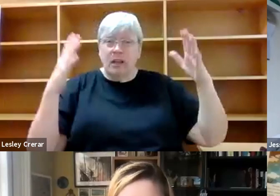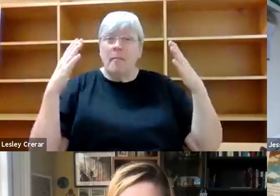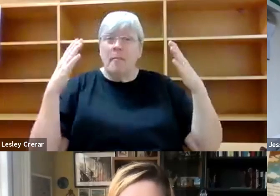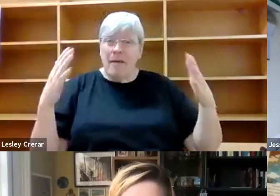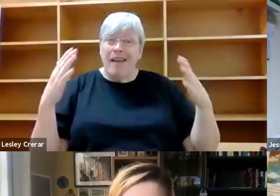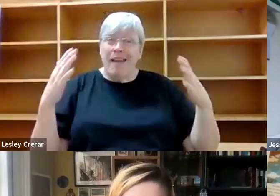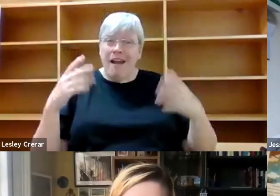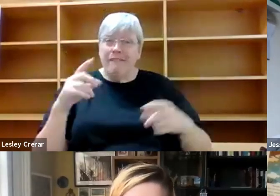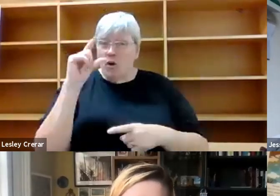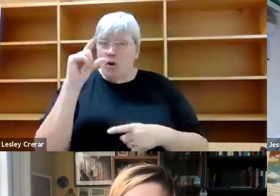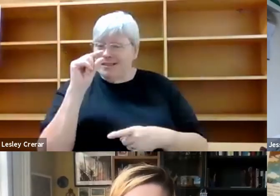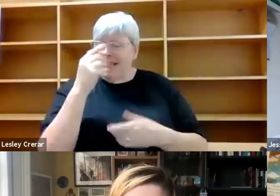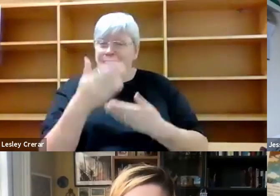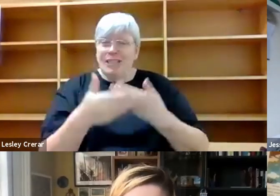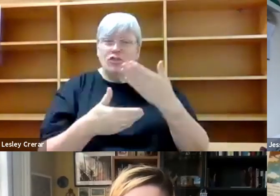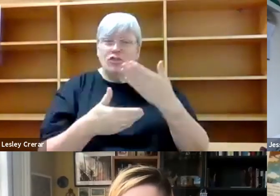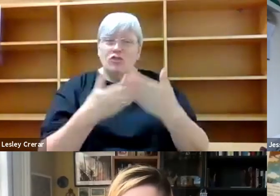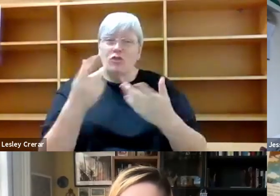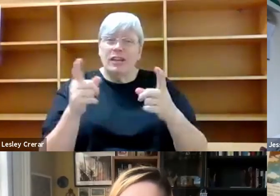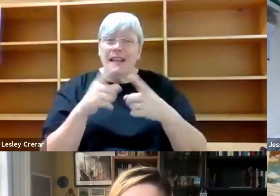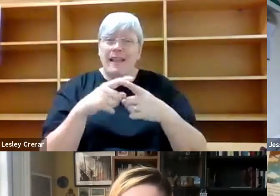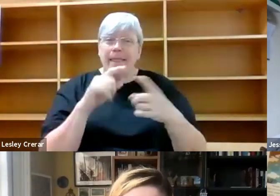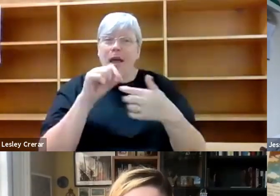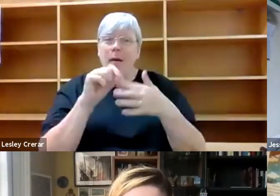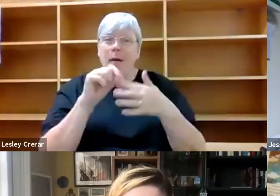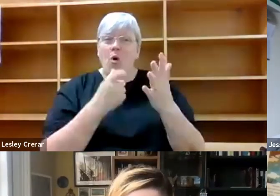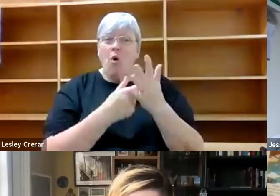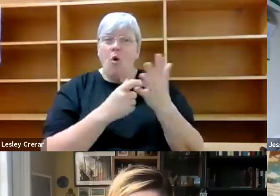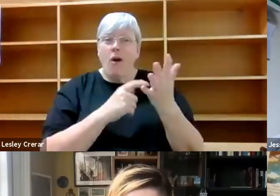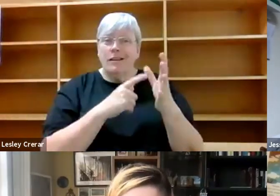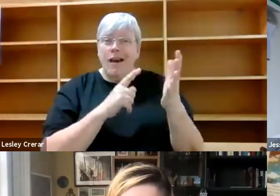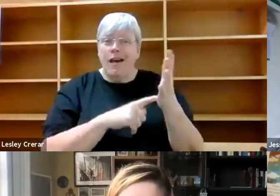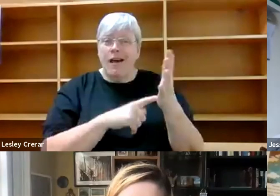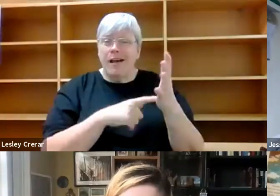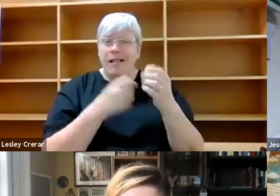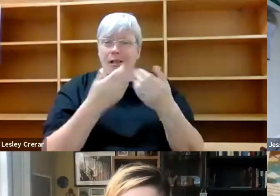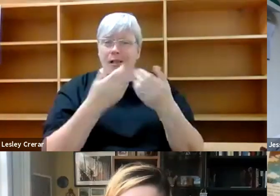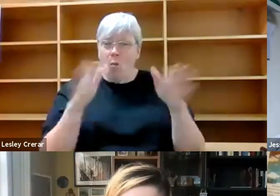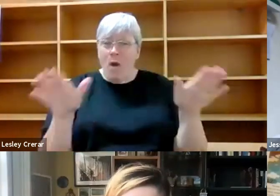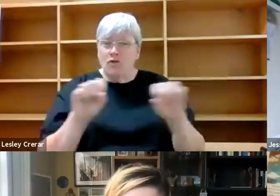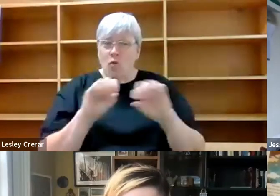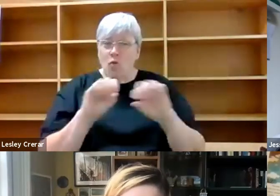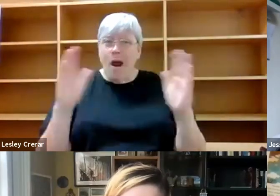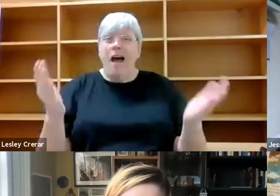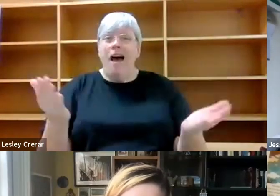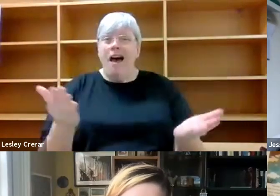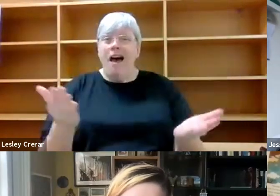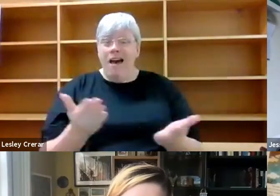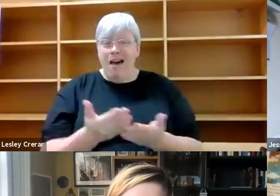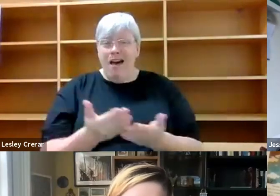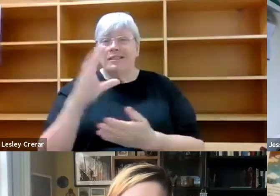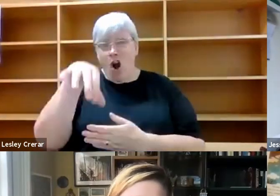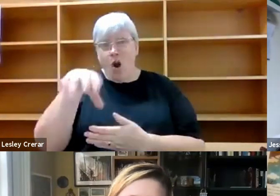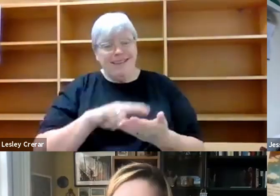tiny story can be a portal into, you know, the much wider, wider world. And I think this is where urban nature becomes really important